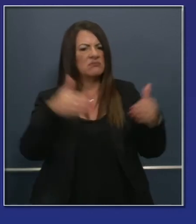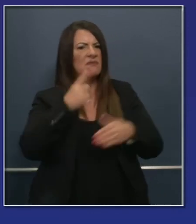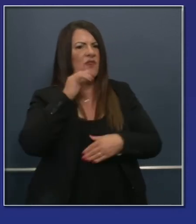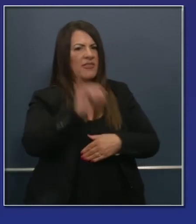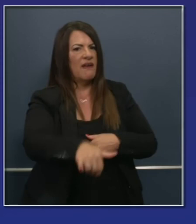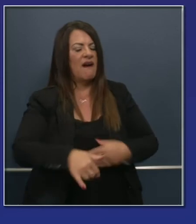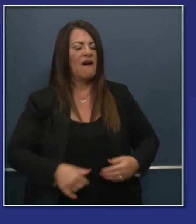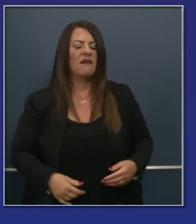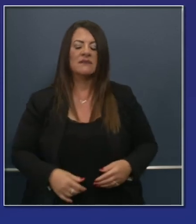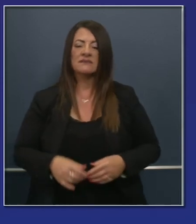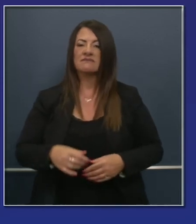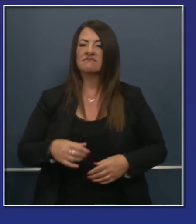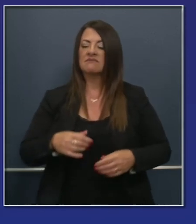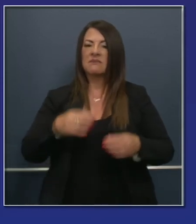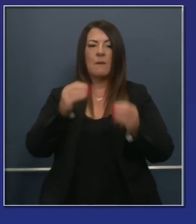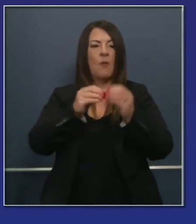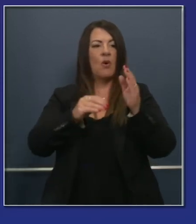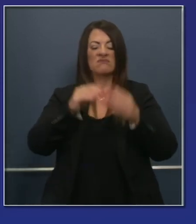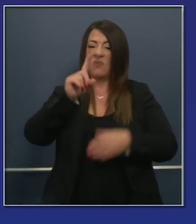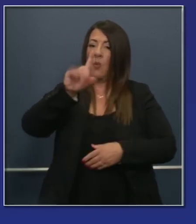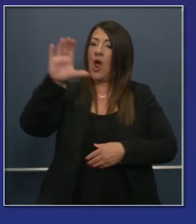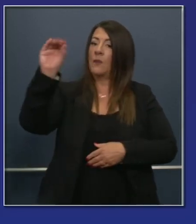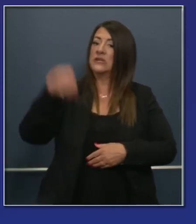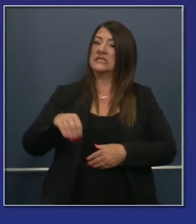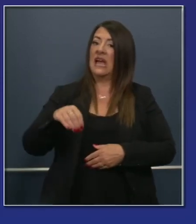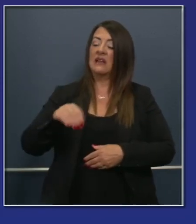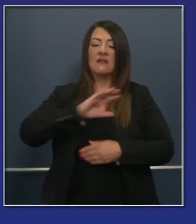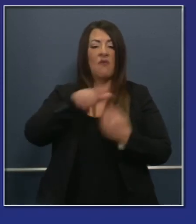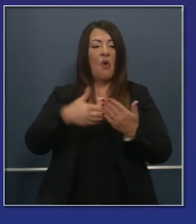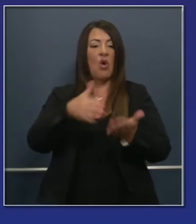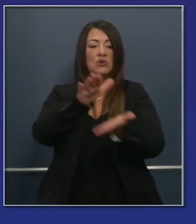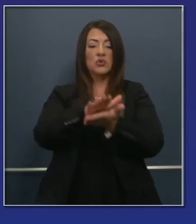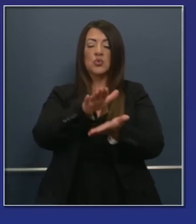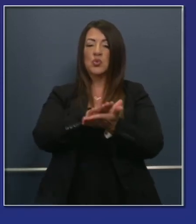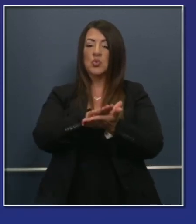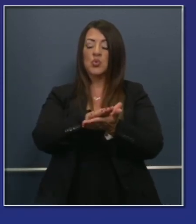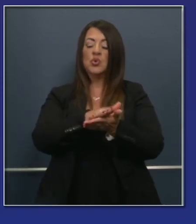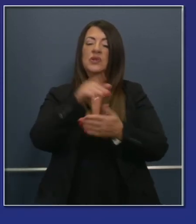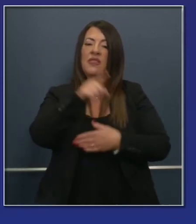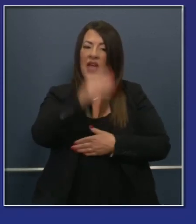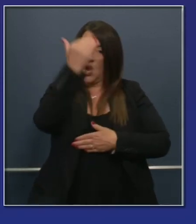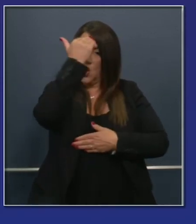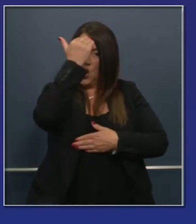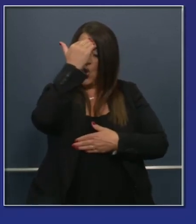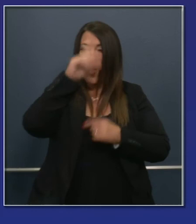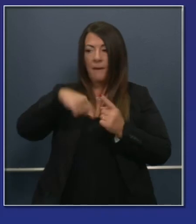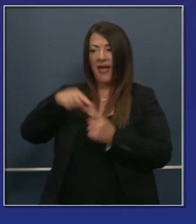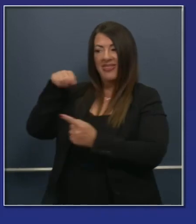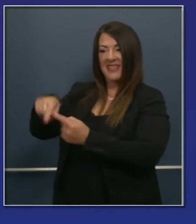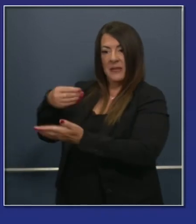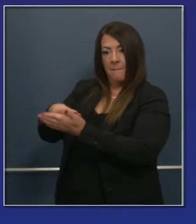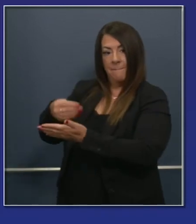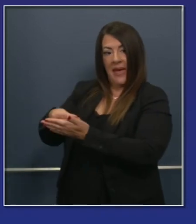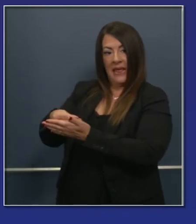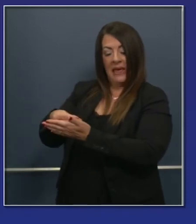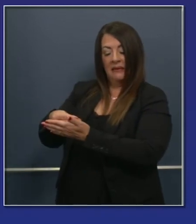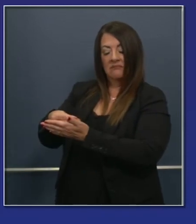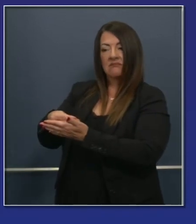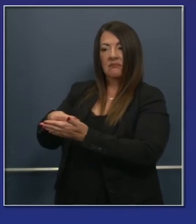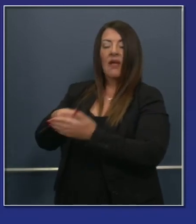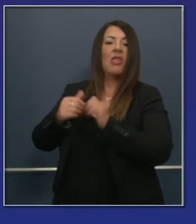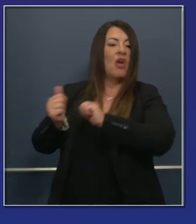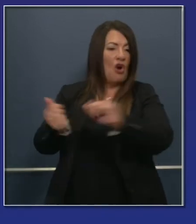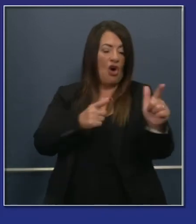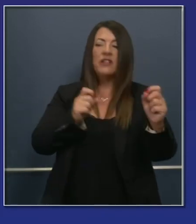schools in California have not only been made aware of those resources 100% have applied